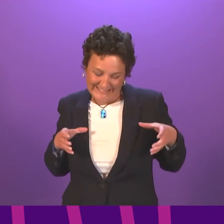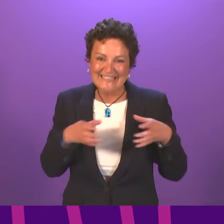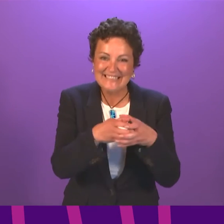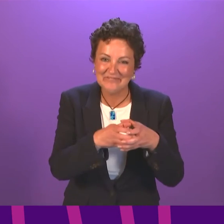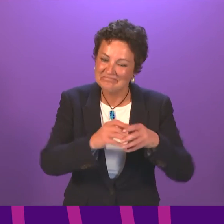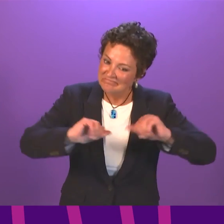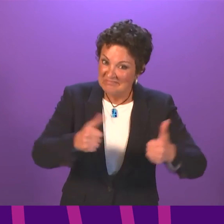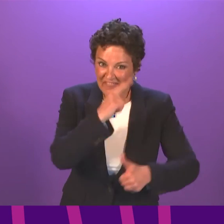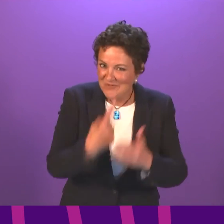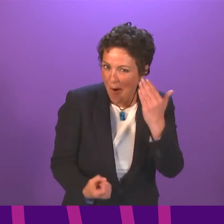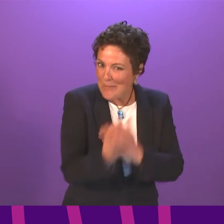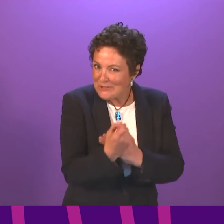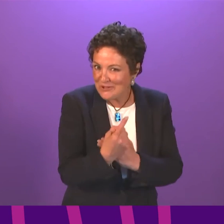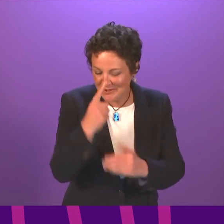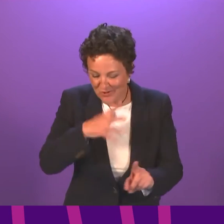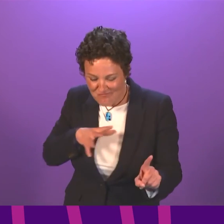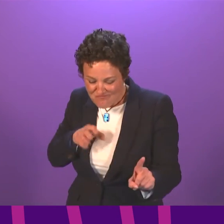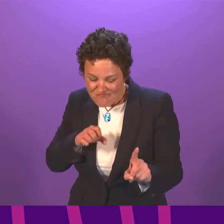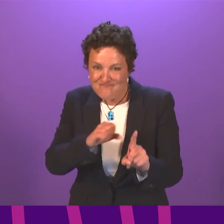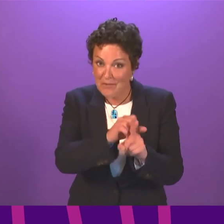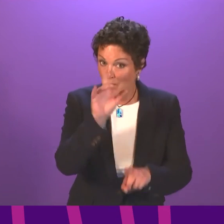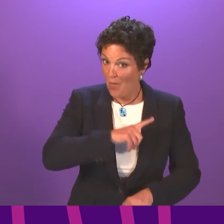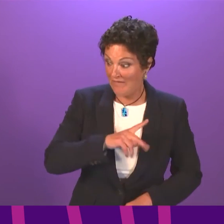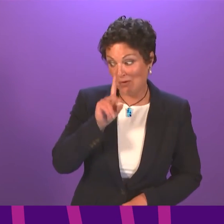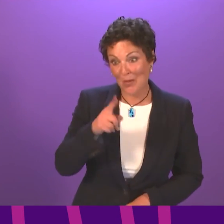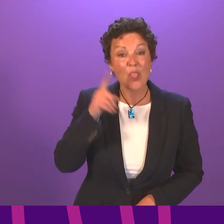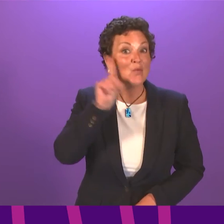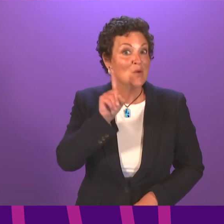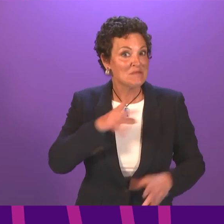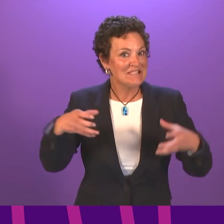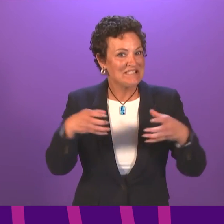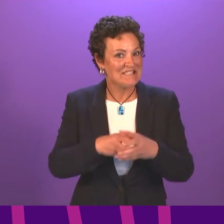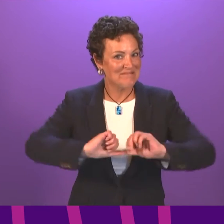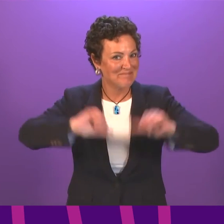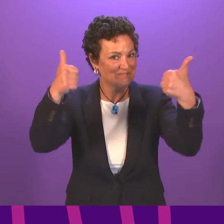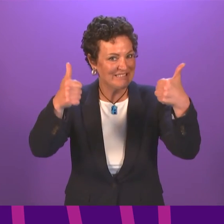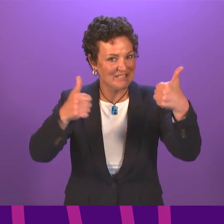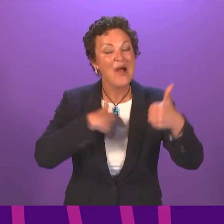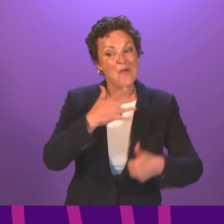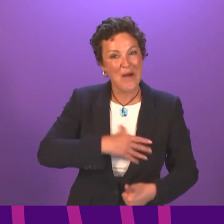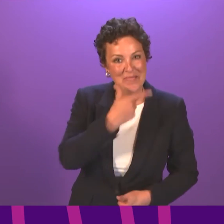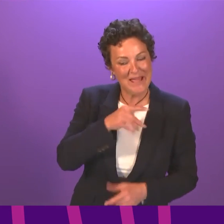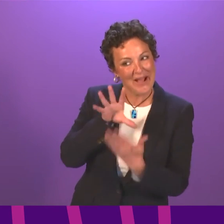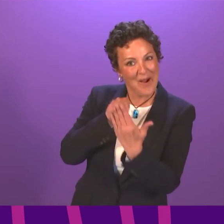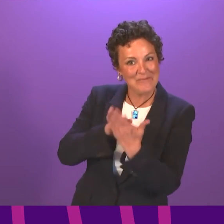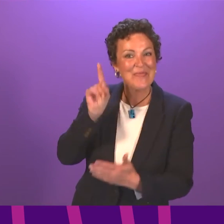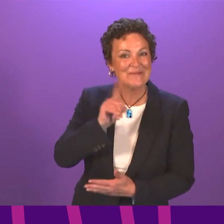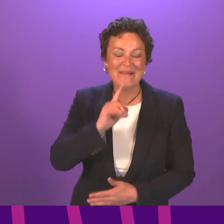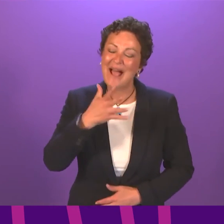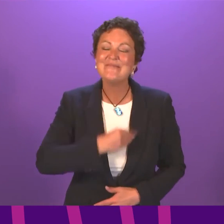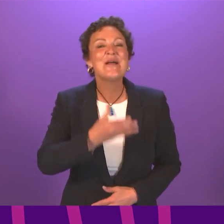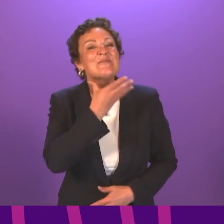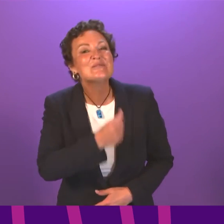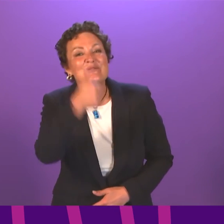their opportunity to catch up on the great leadership shown by the women's team in recent years. And can I wish good luck to Steve